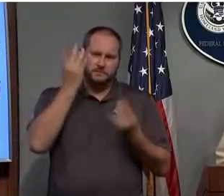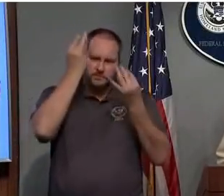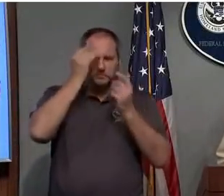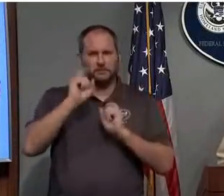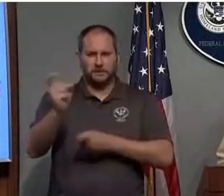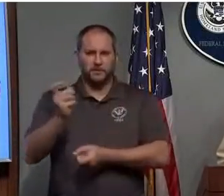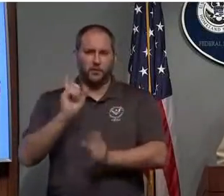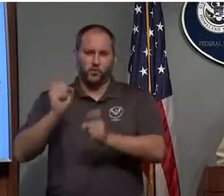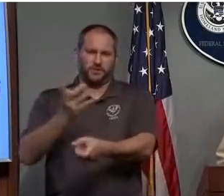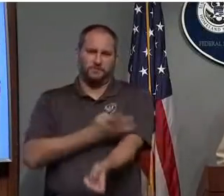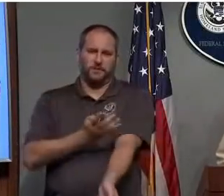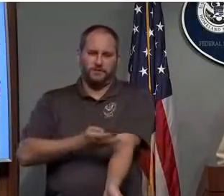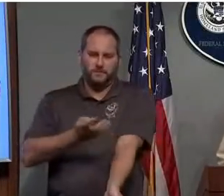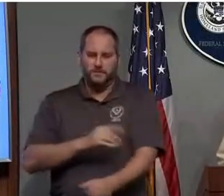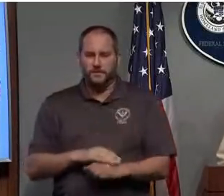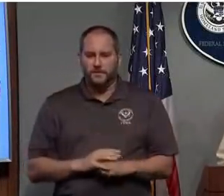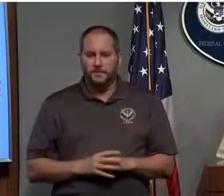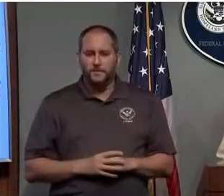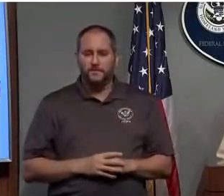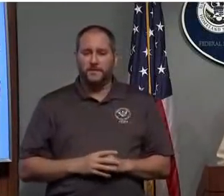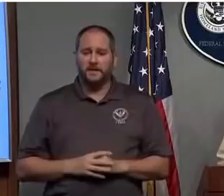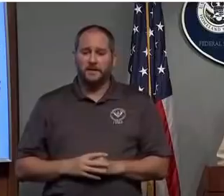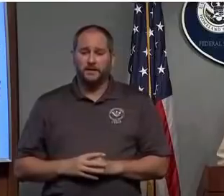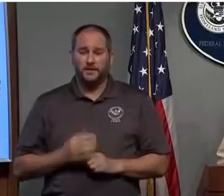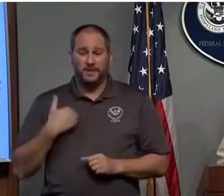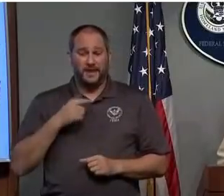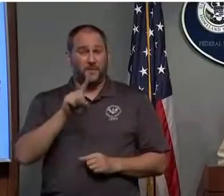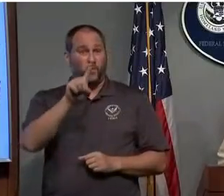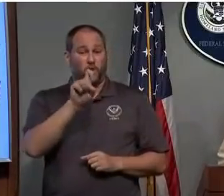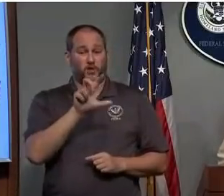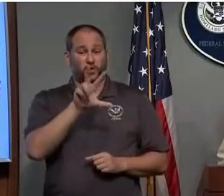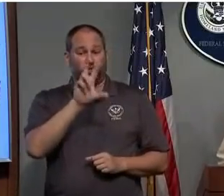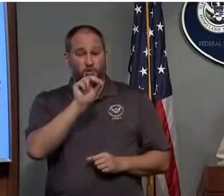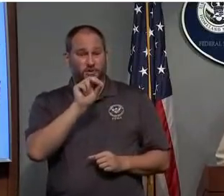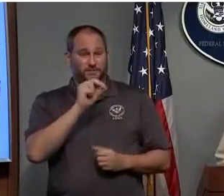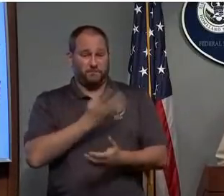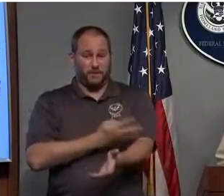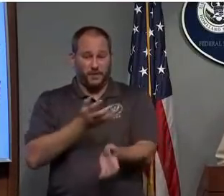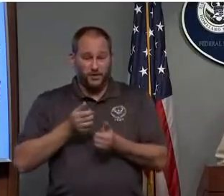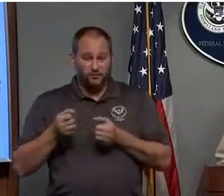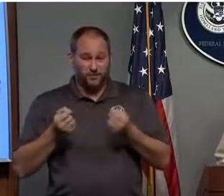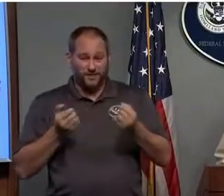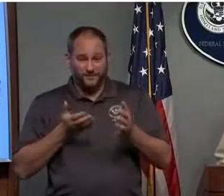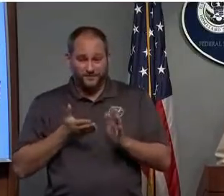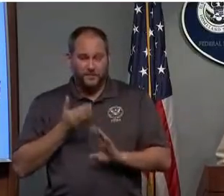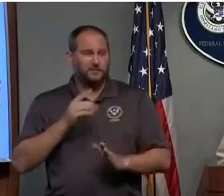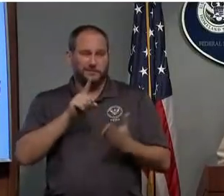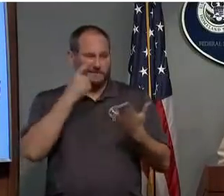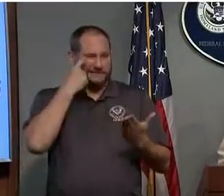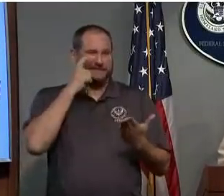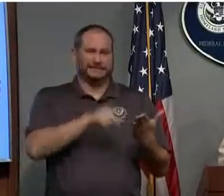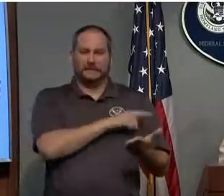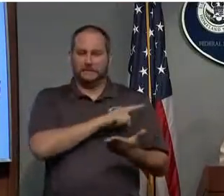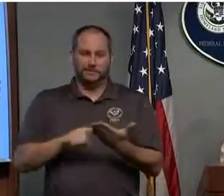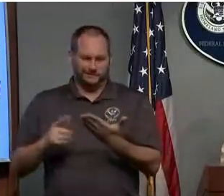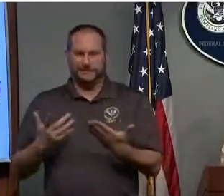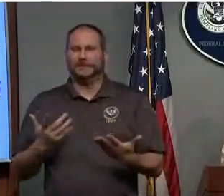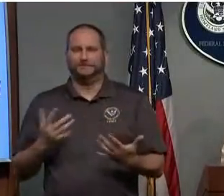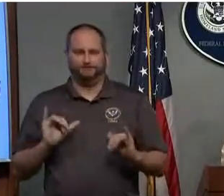blood drives in the impacted area. And you may be at home wanting to know what can you do to help.